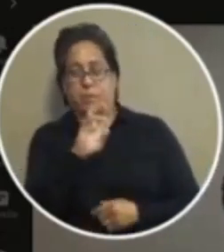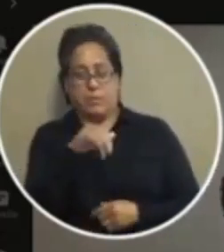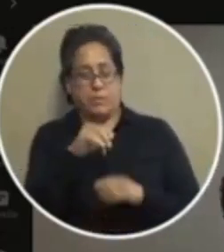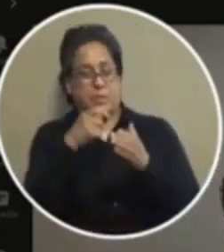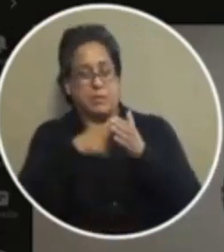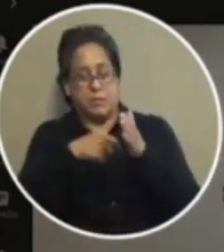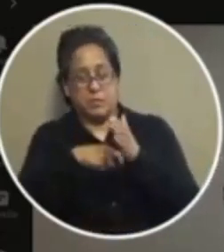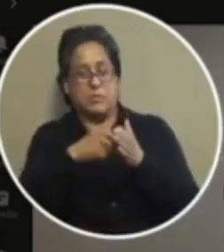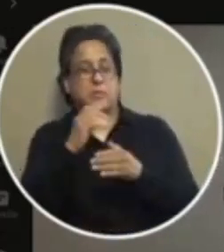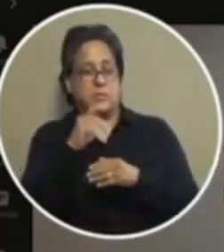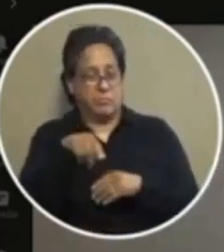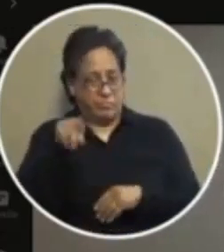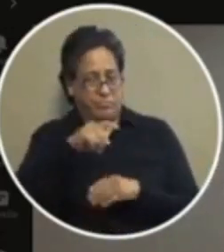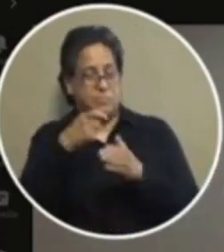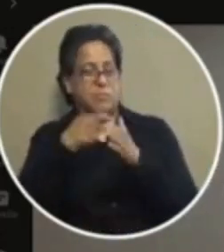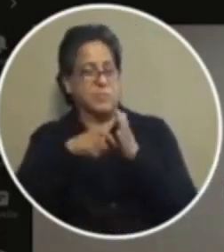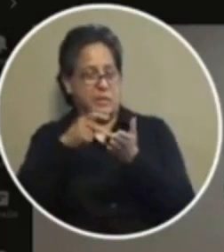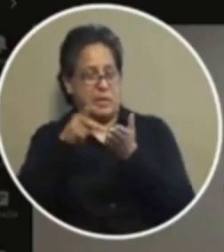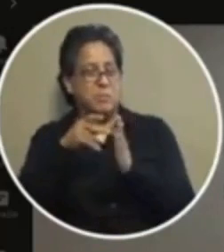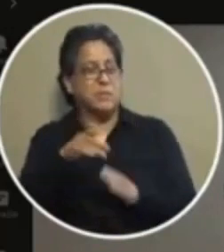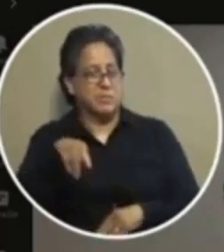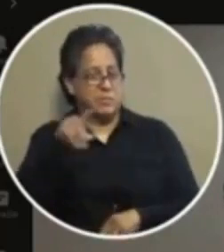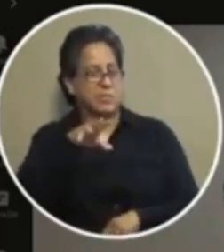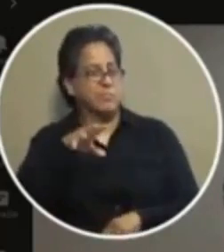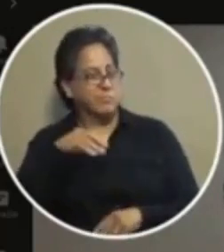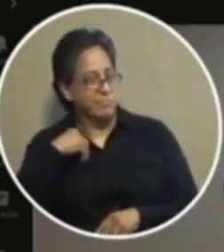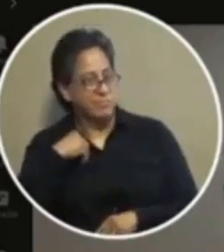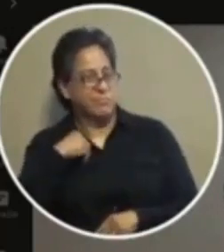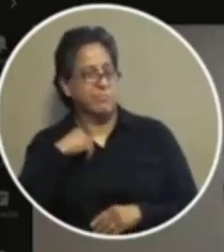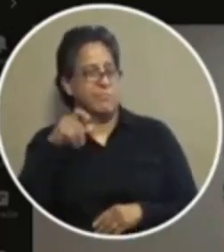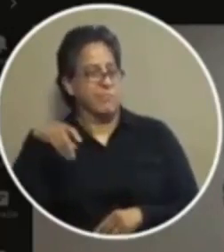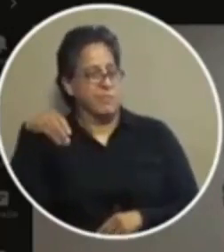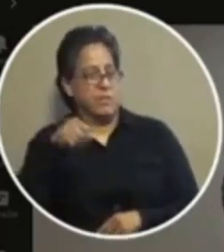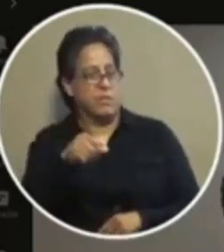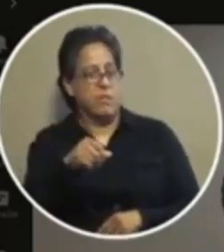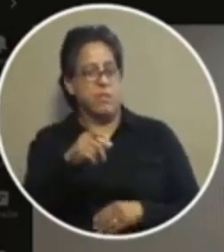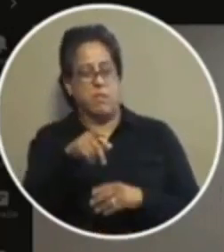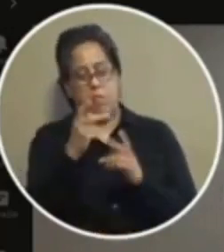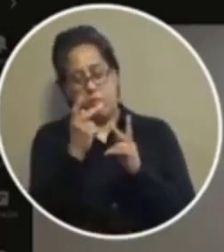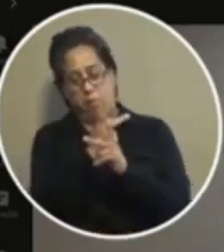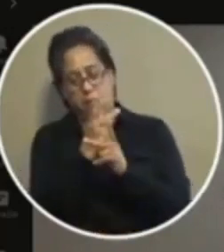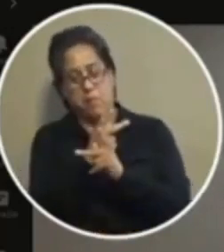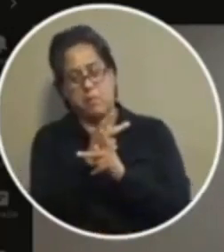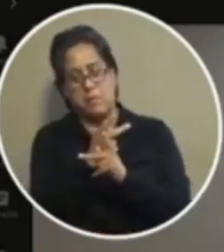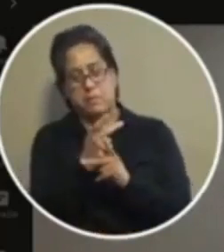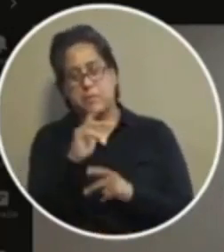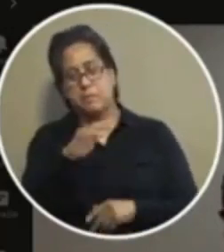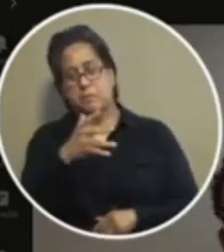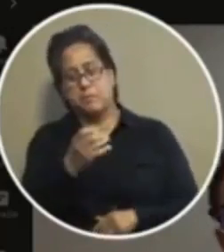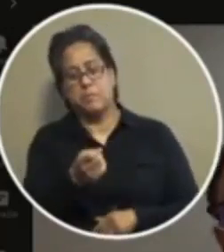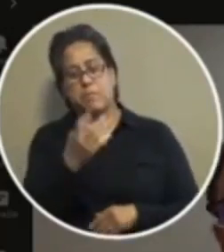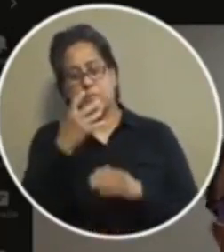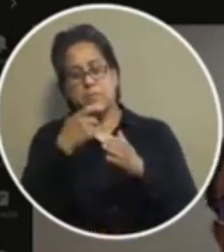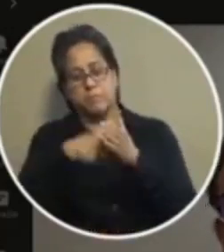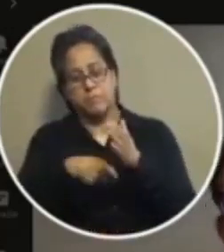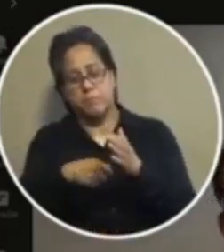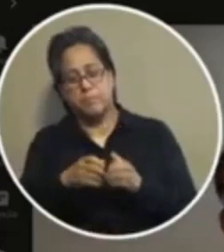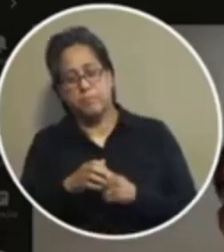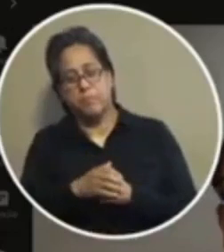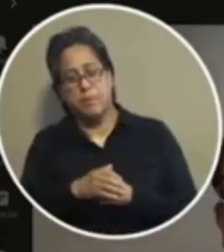incurred by the taxpayer uh and that's why i was wondering if you have a figure an approximate figure what that might be